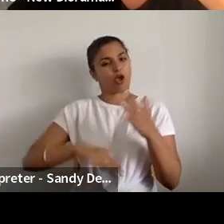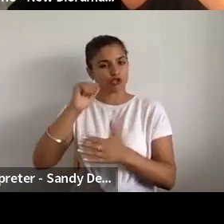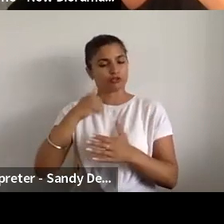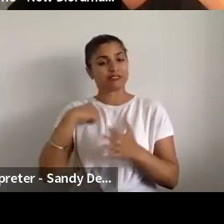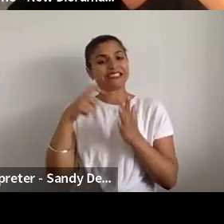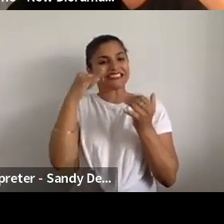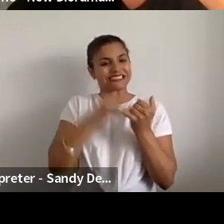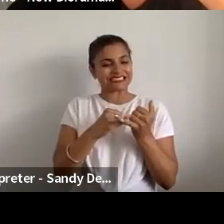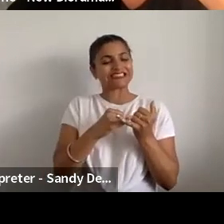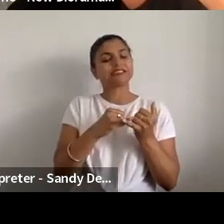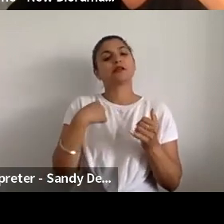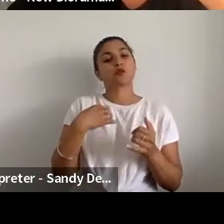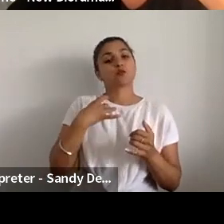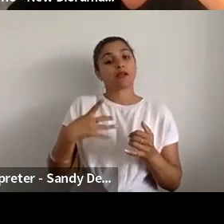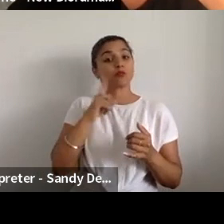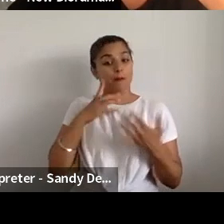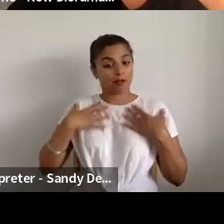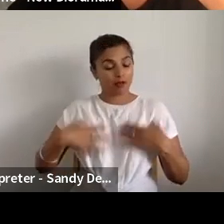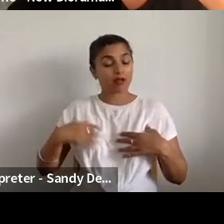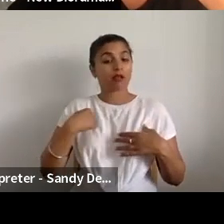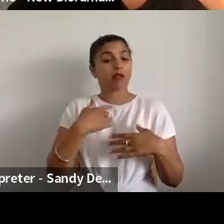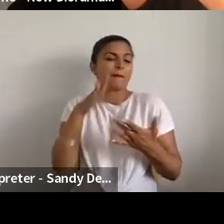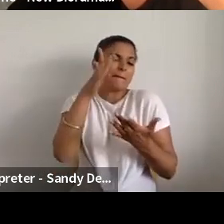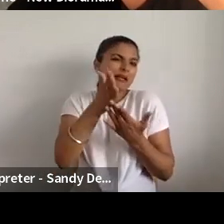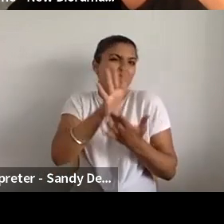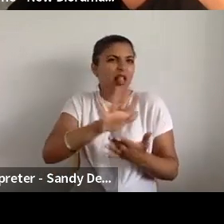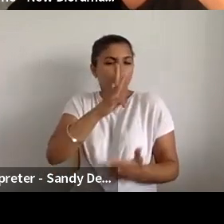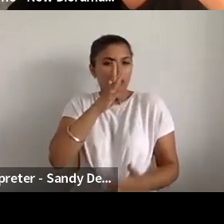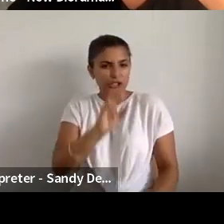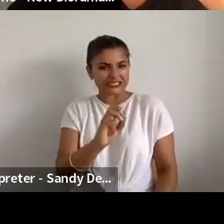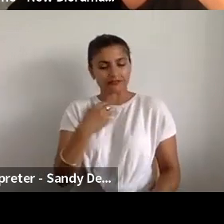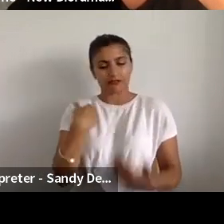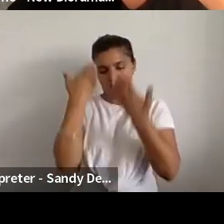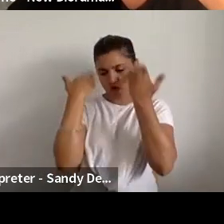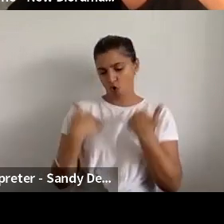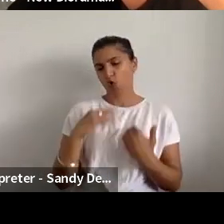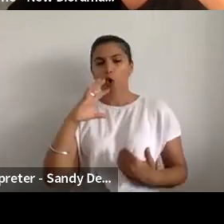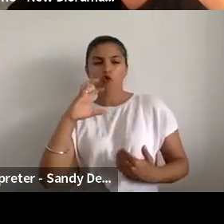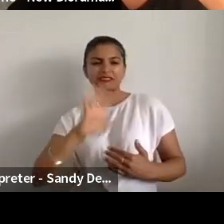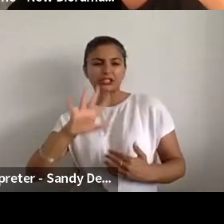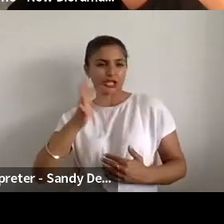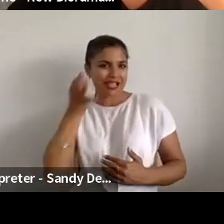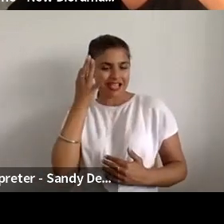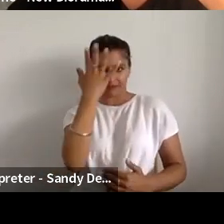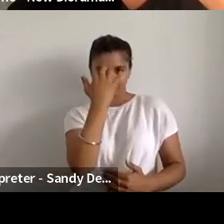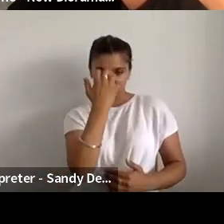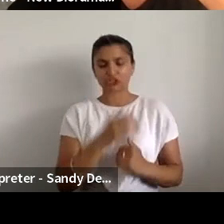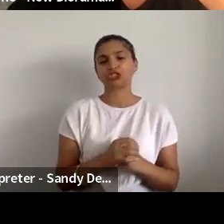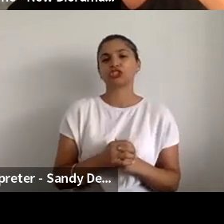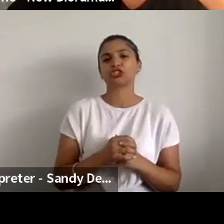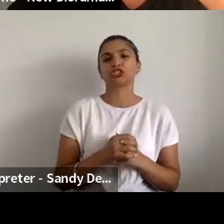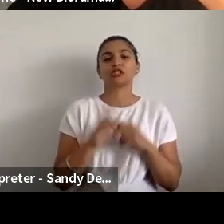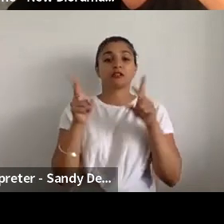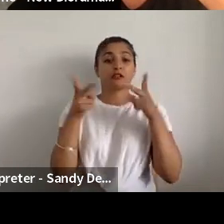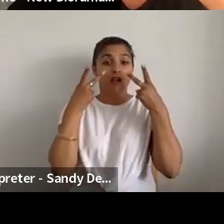woman in her mid-30s. I have long orangey peachy hair and a fringe and pale glasses